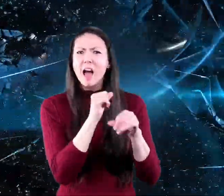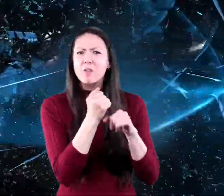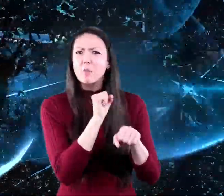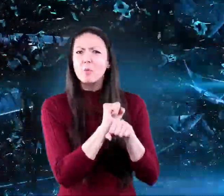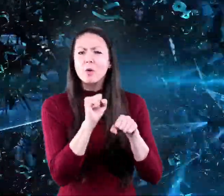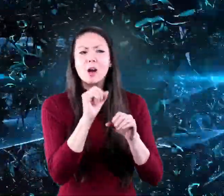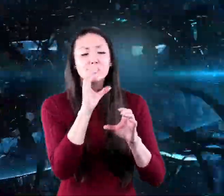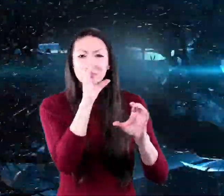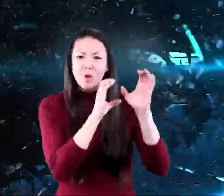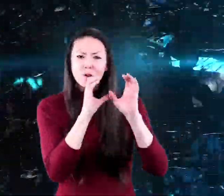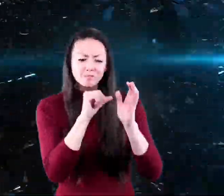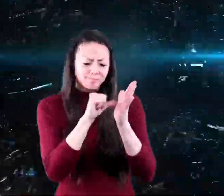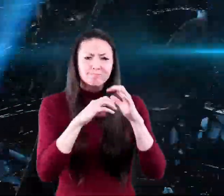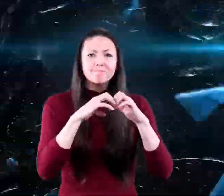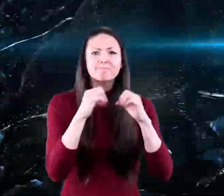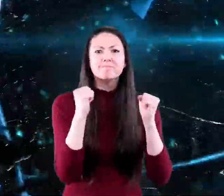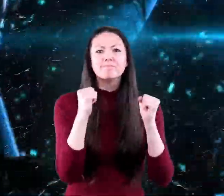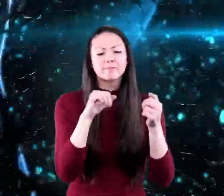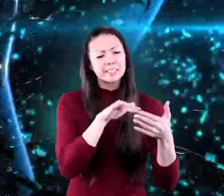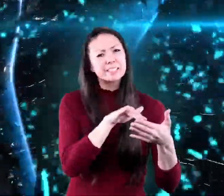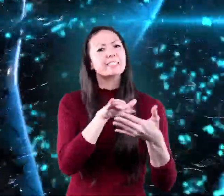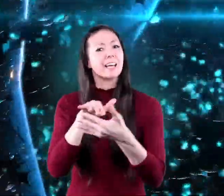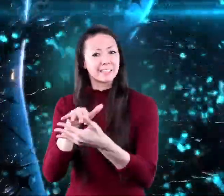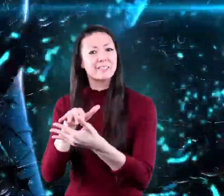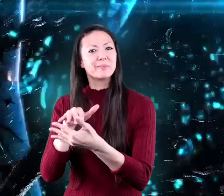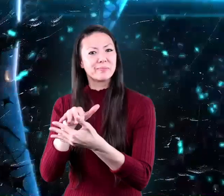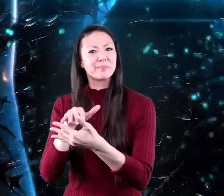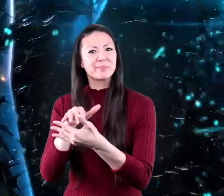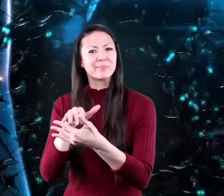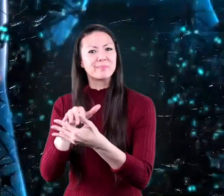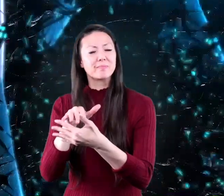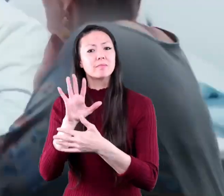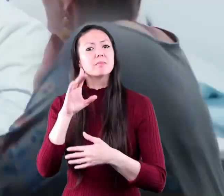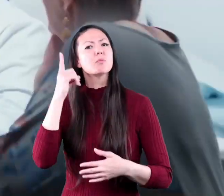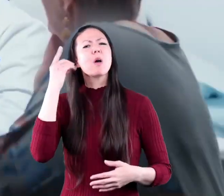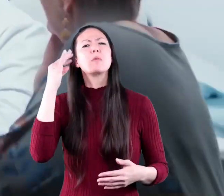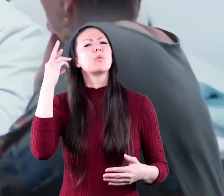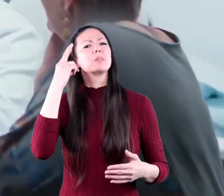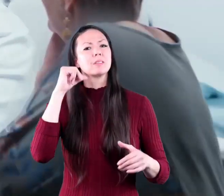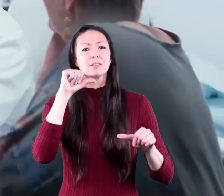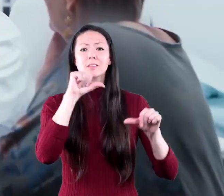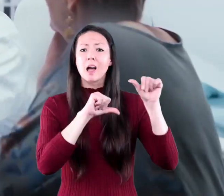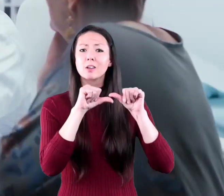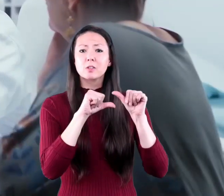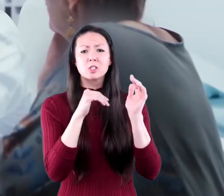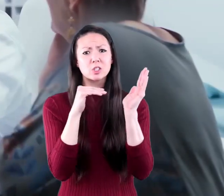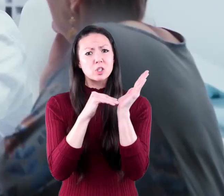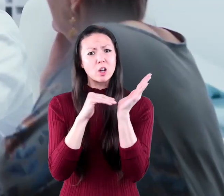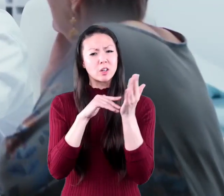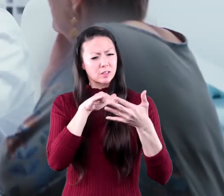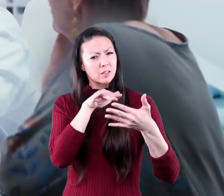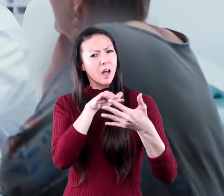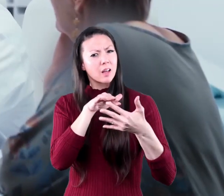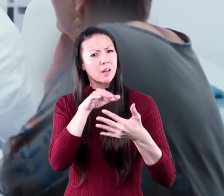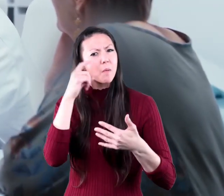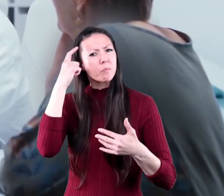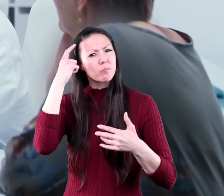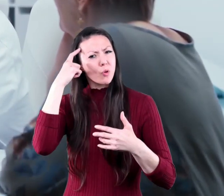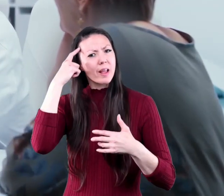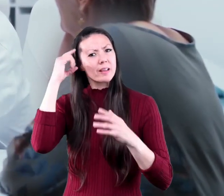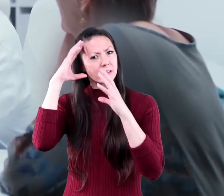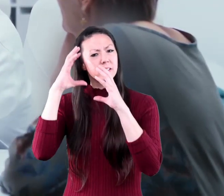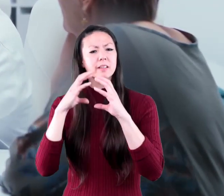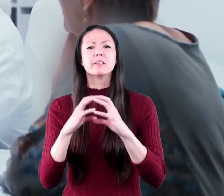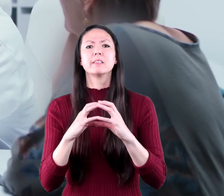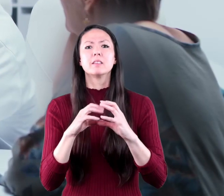it is explored dissected and studied one of the reasons scientists and doctors study the brain